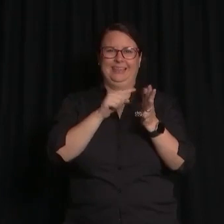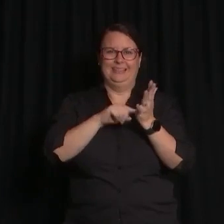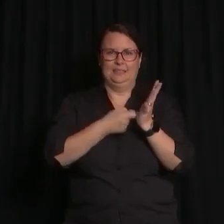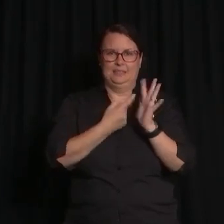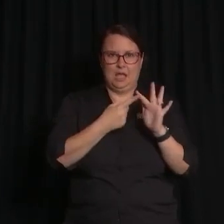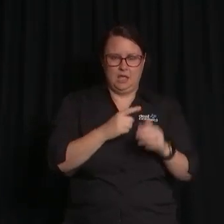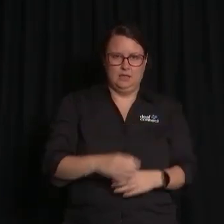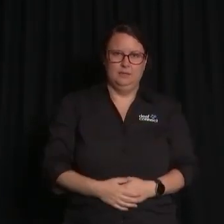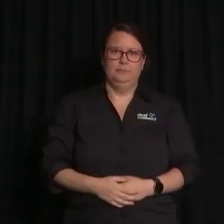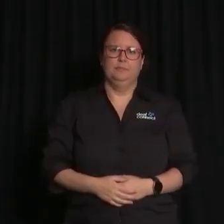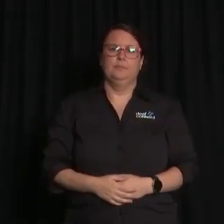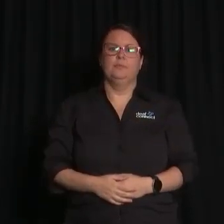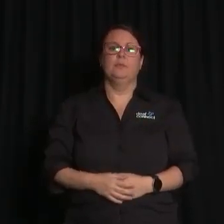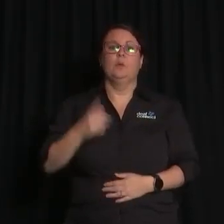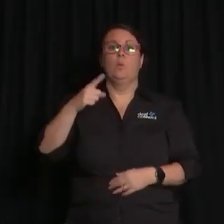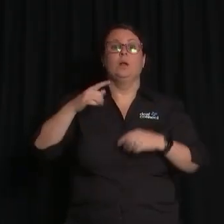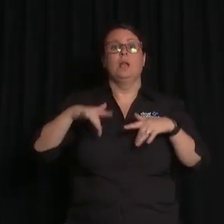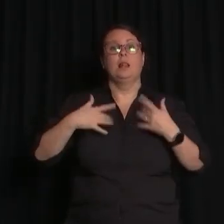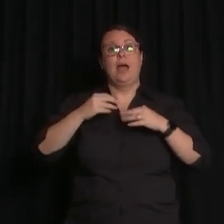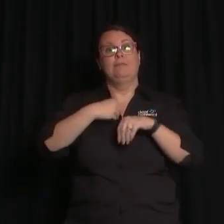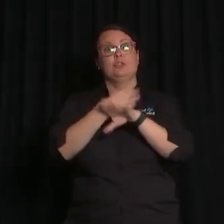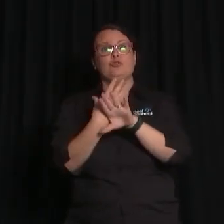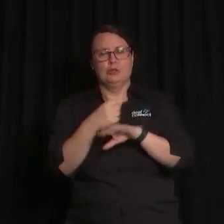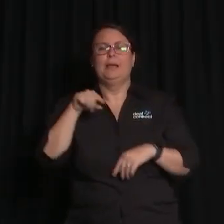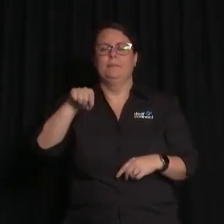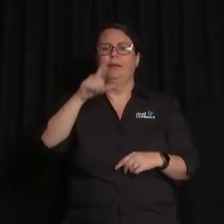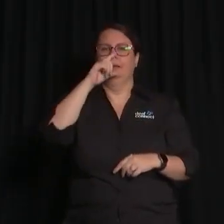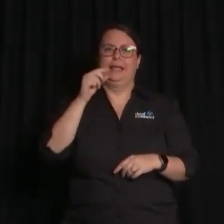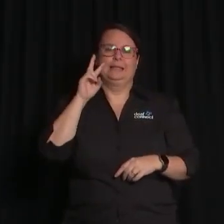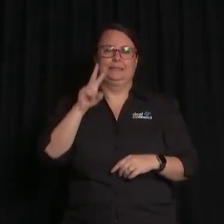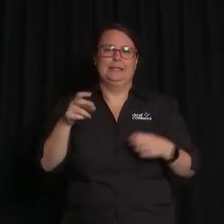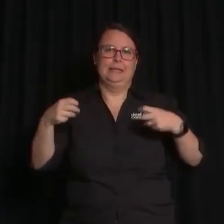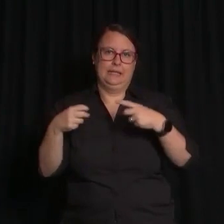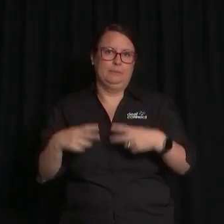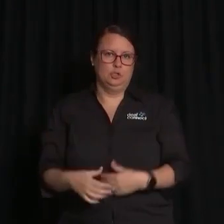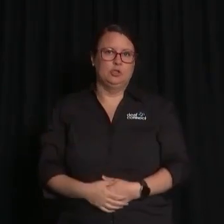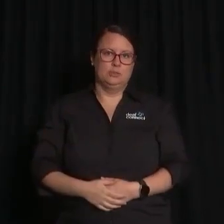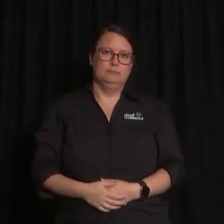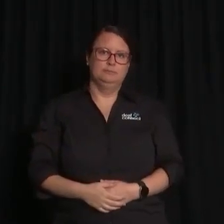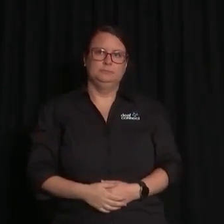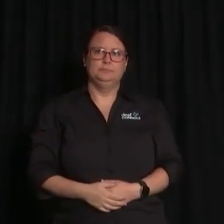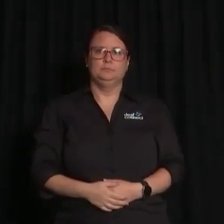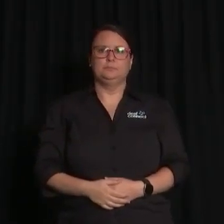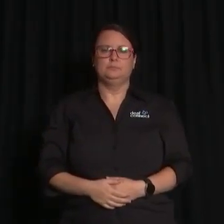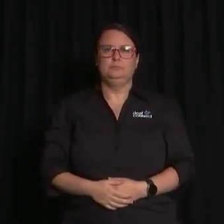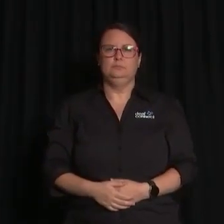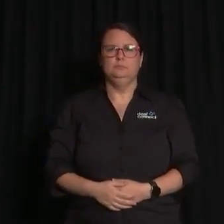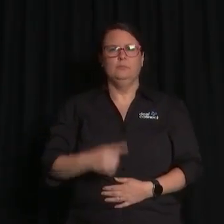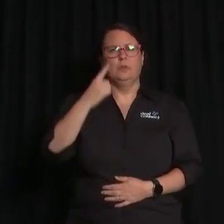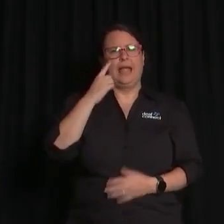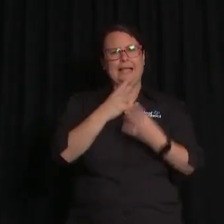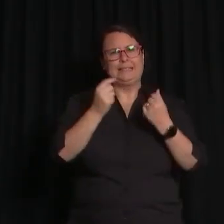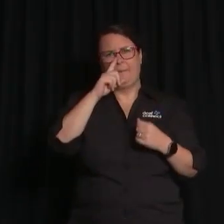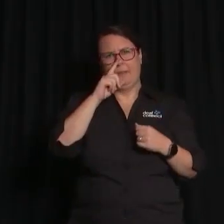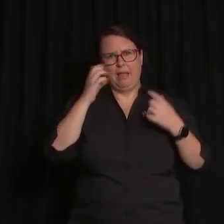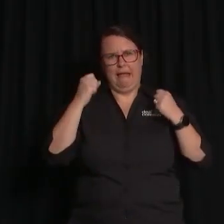live stream sessions on the virtual platform. You might notice that some of the attendees today are wearing different